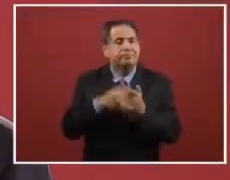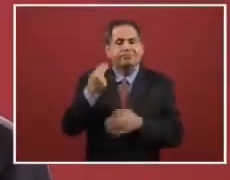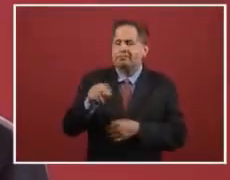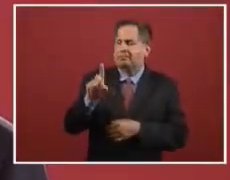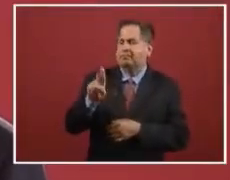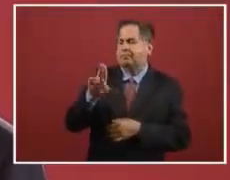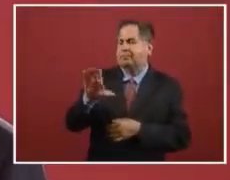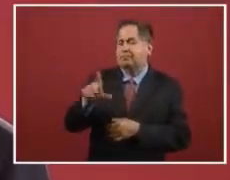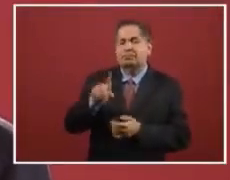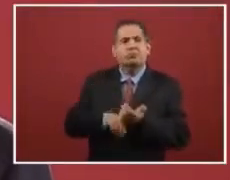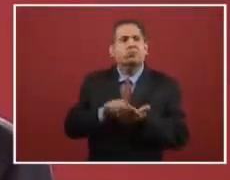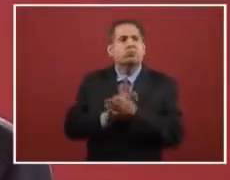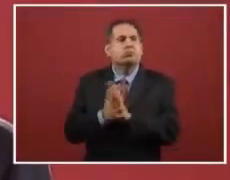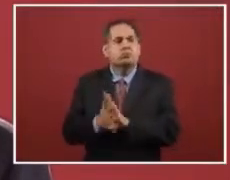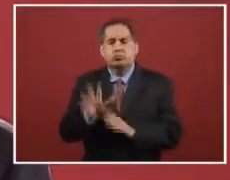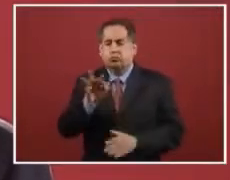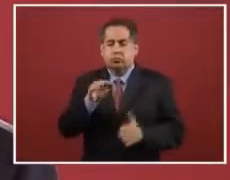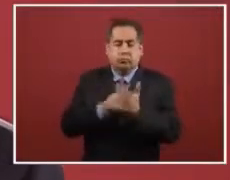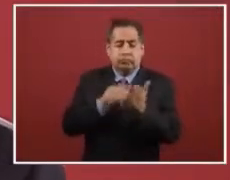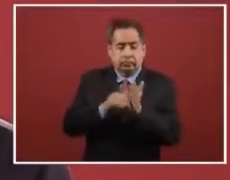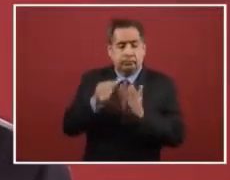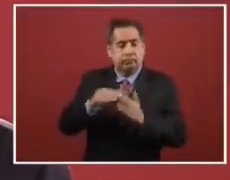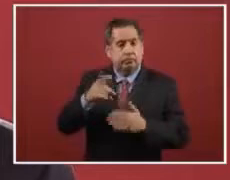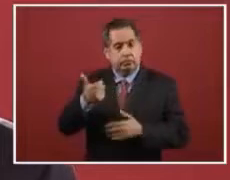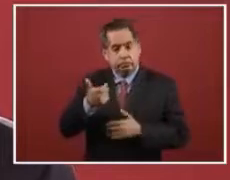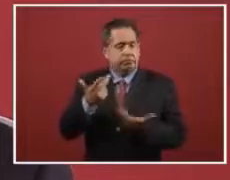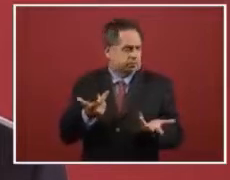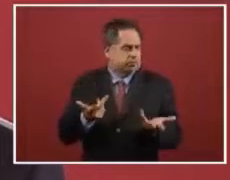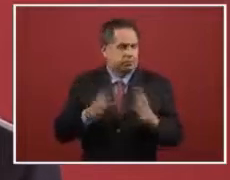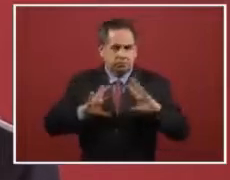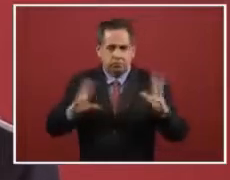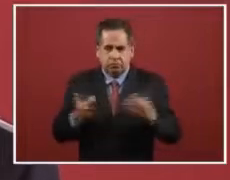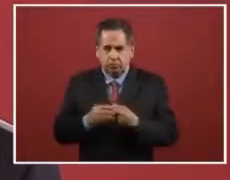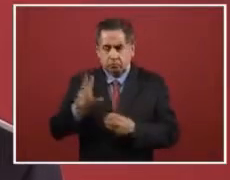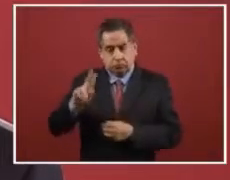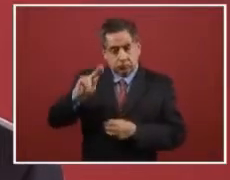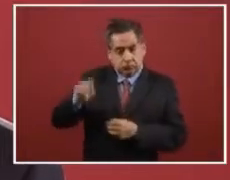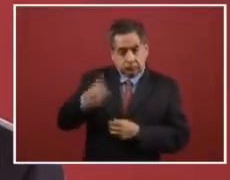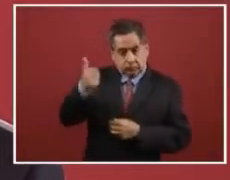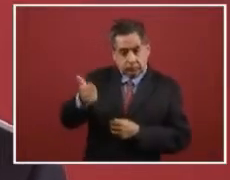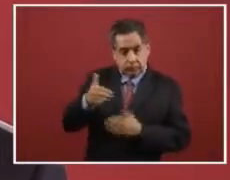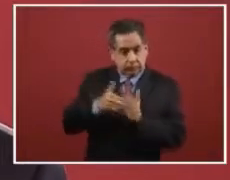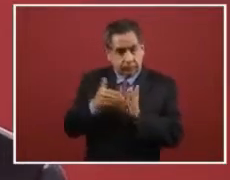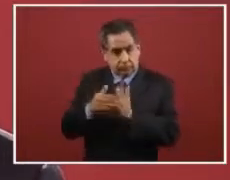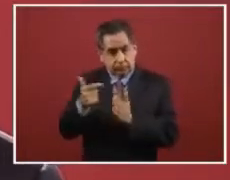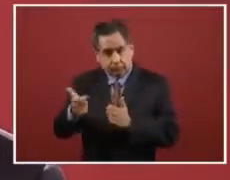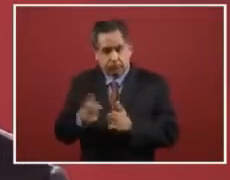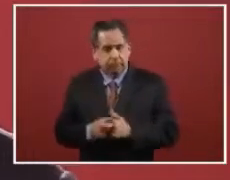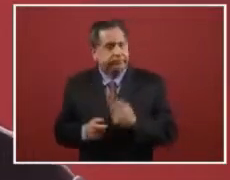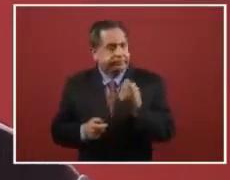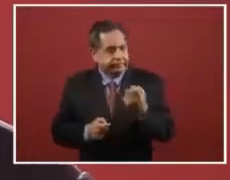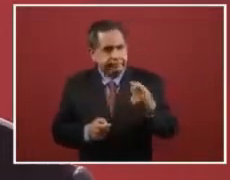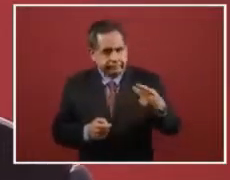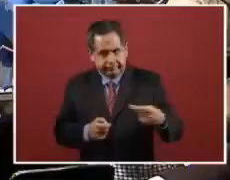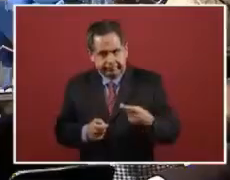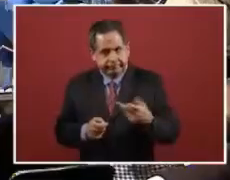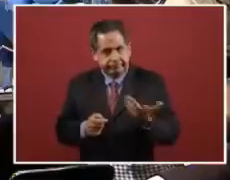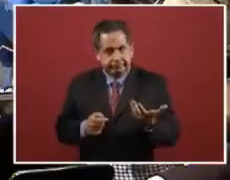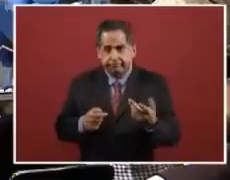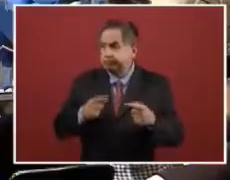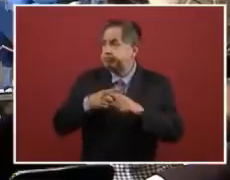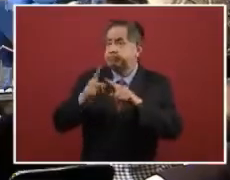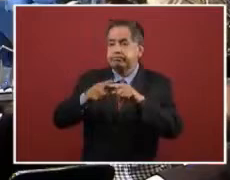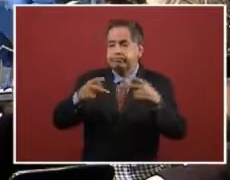alrededor de 40 mil millones de pesos. En total, 86 mil millones de pesos. Esa fue la pregunta que nos hacían